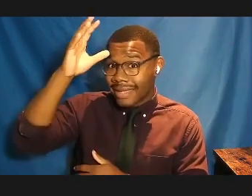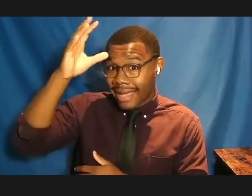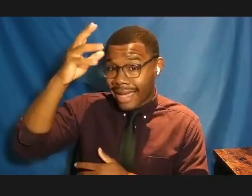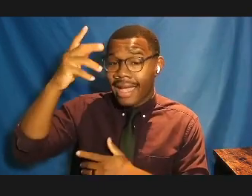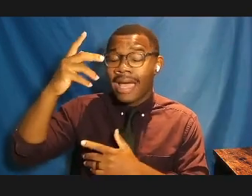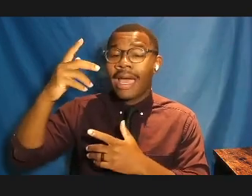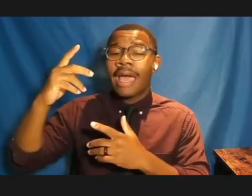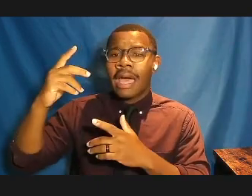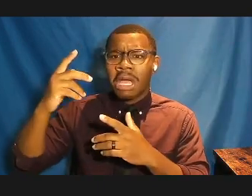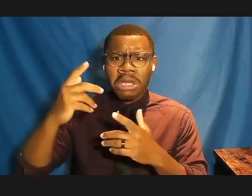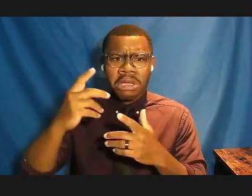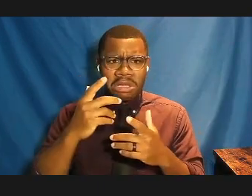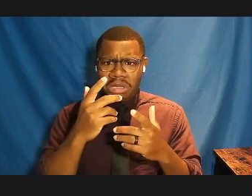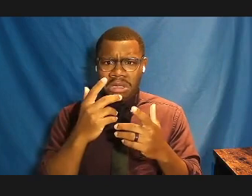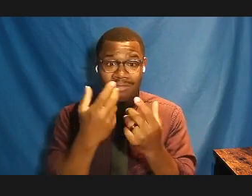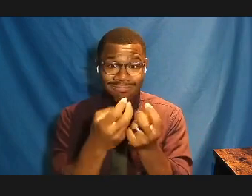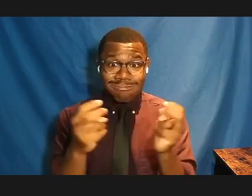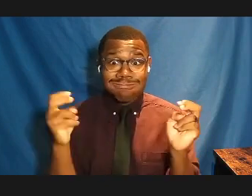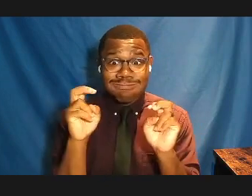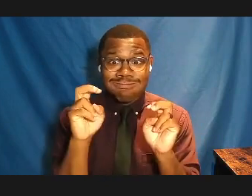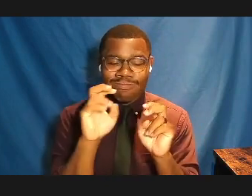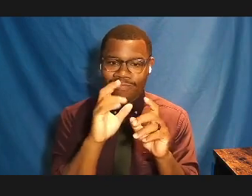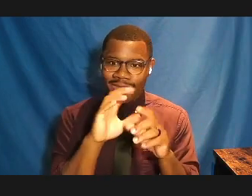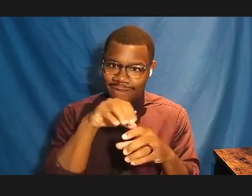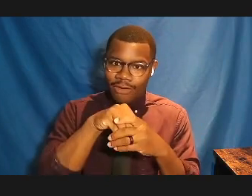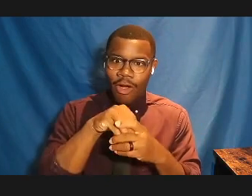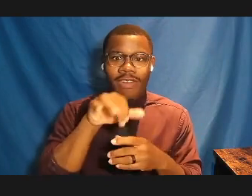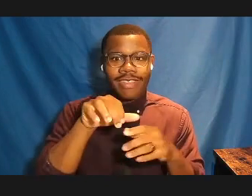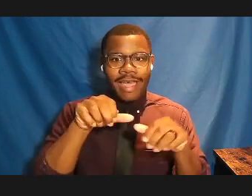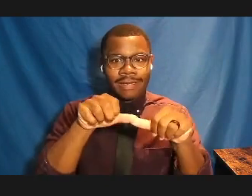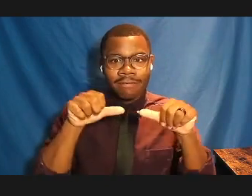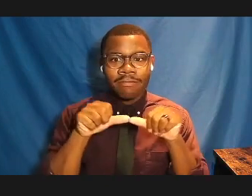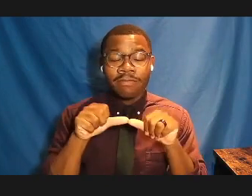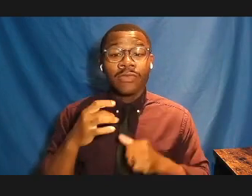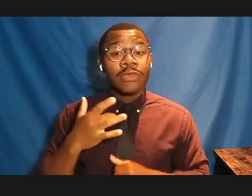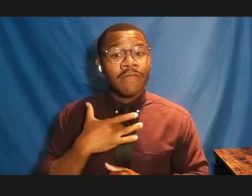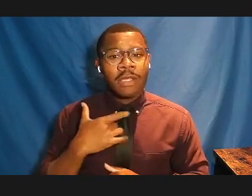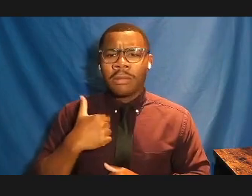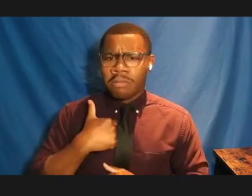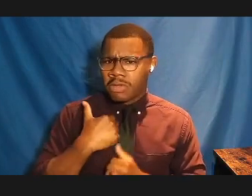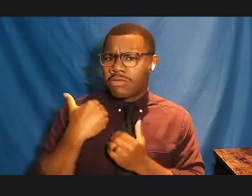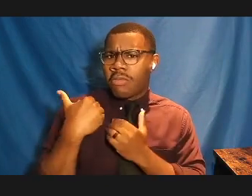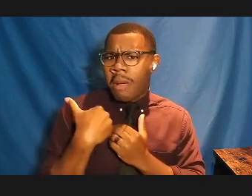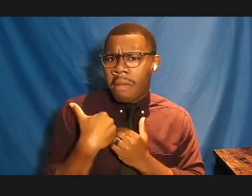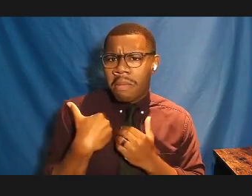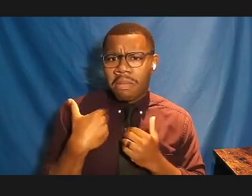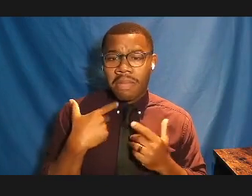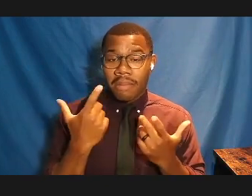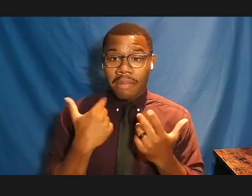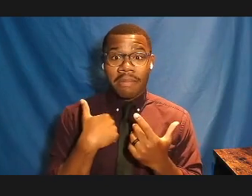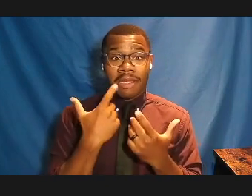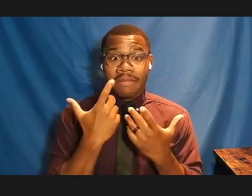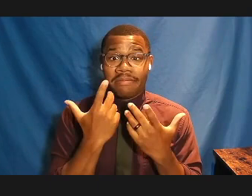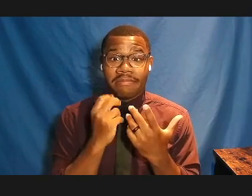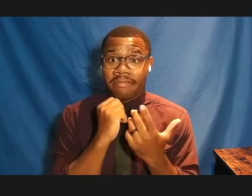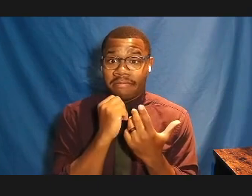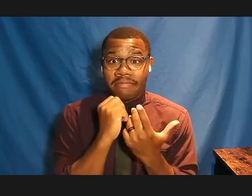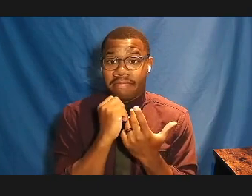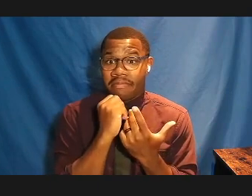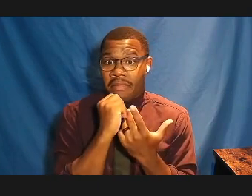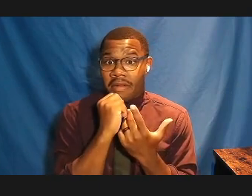in that space. So I felt like there was, I had a responsibility. I didn't know that was going to happen, to be present in that way.